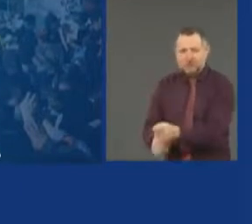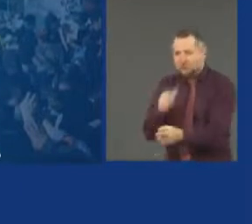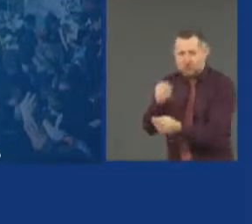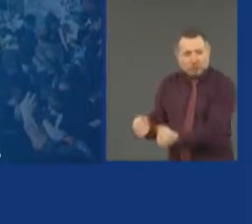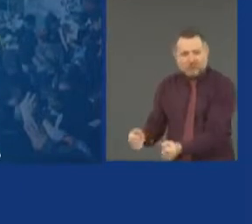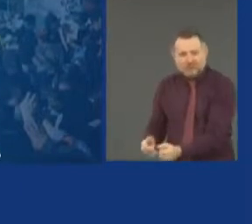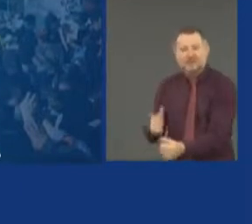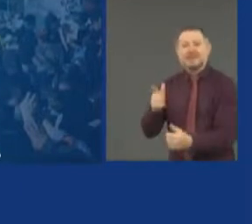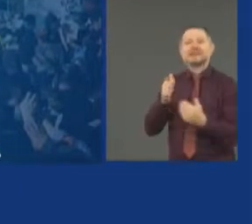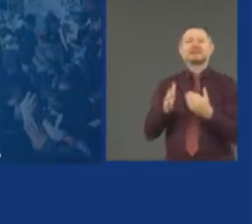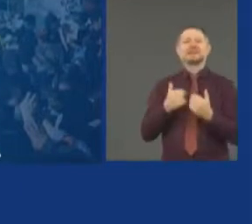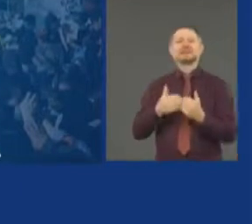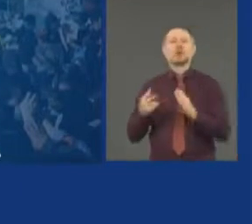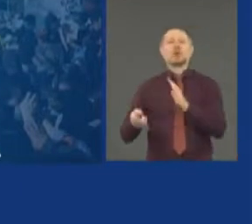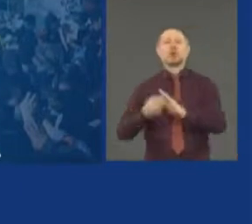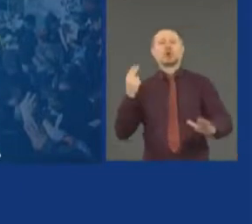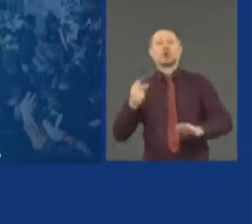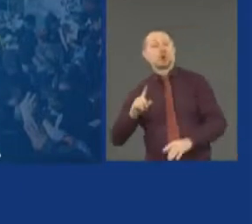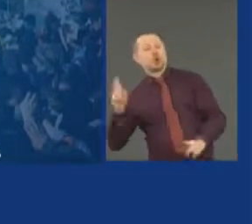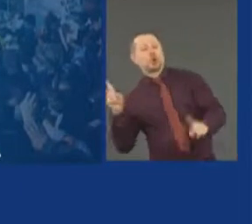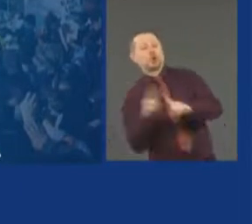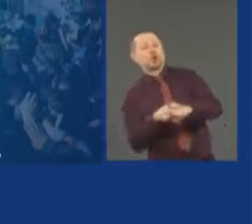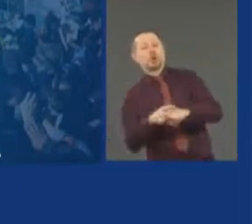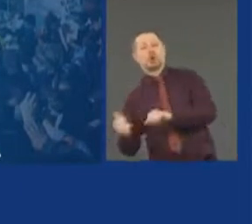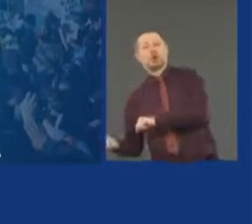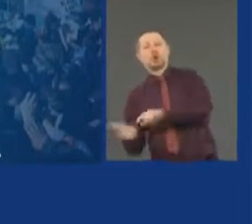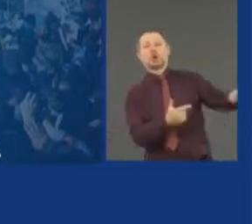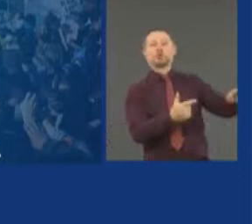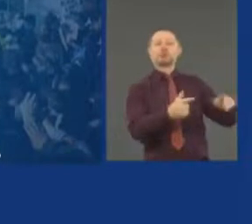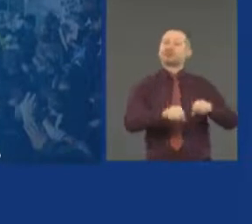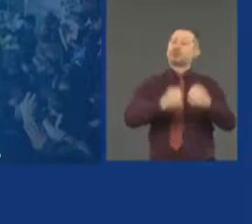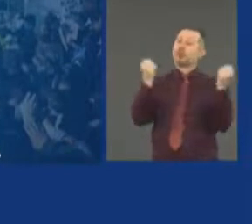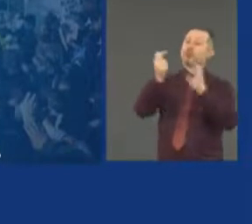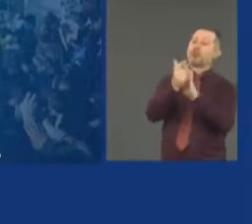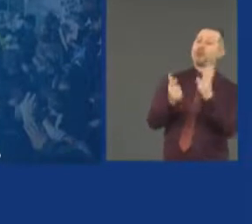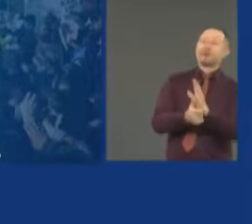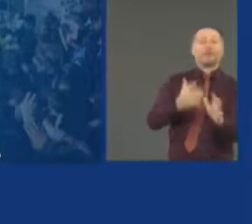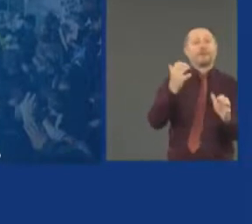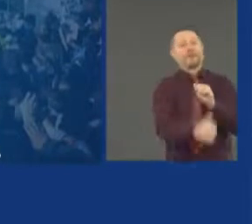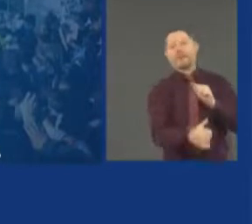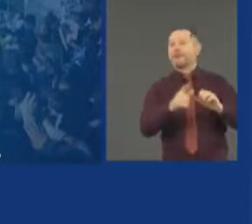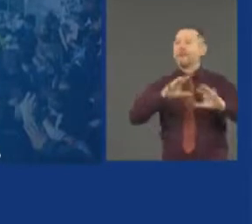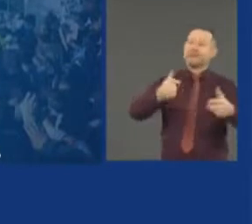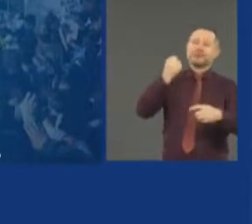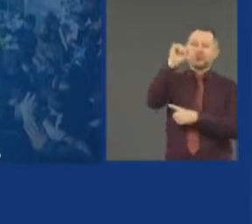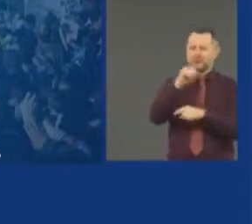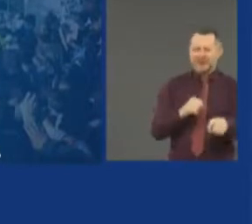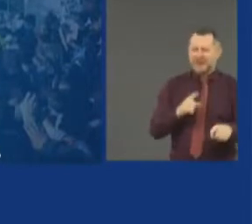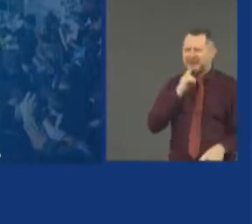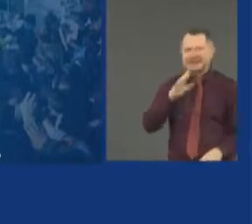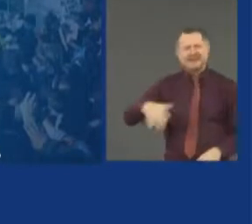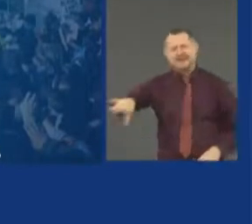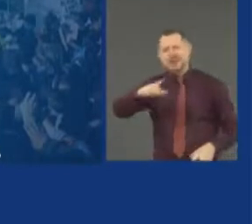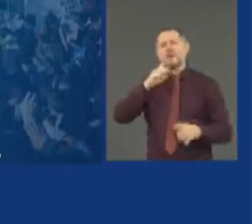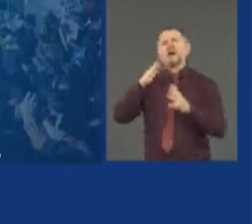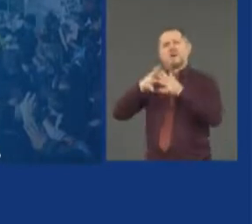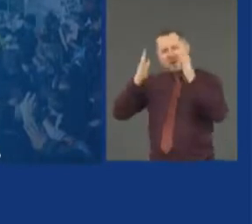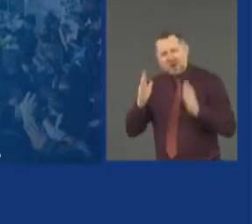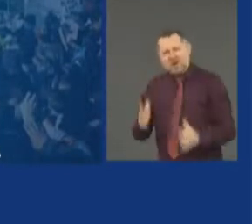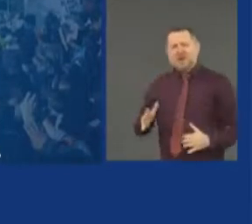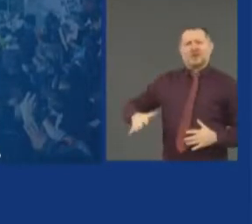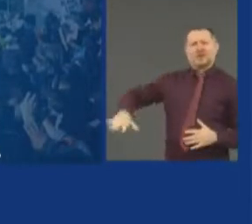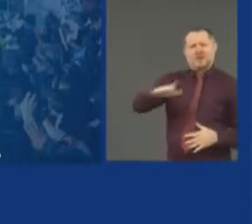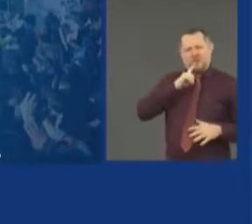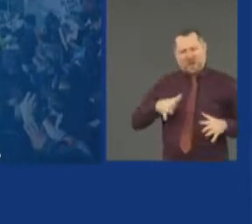they're all looters. They're not all looters. They're Americans who are outraged at what happened